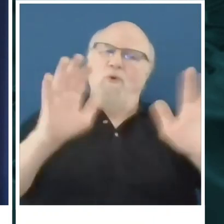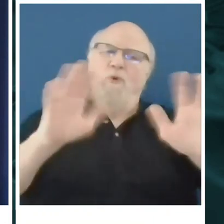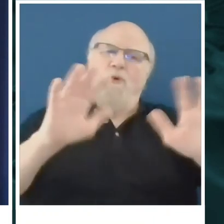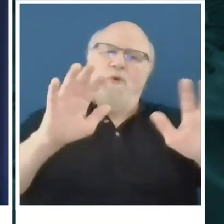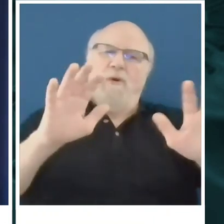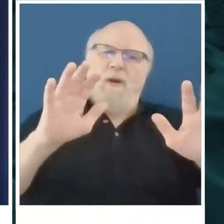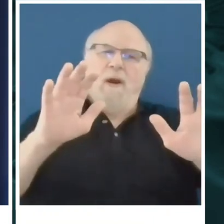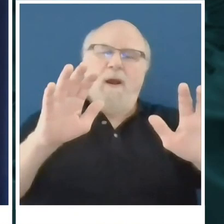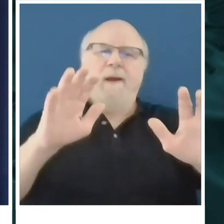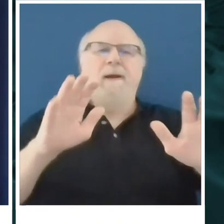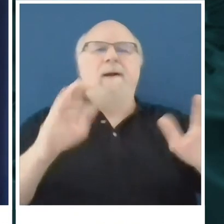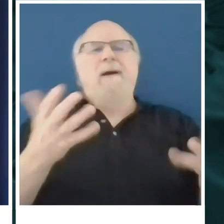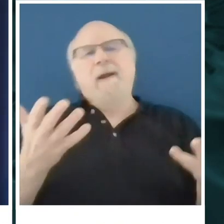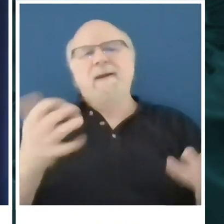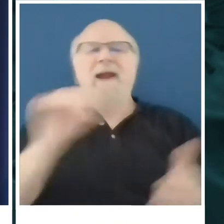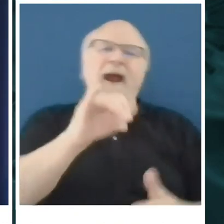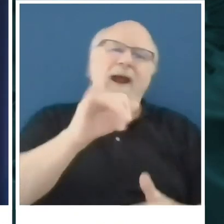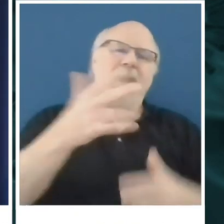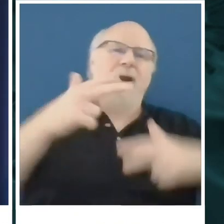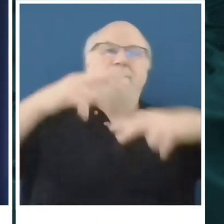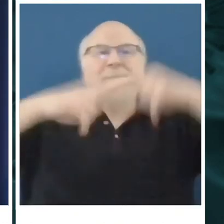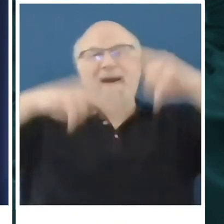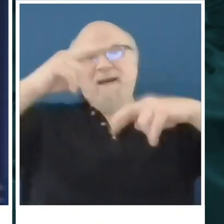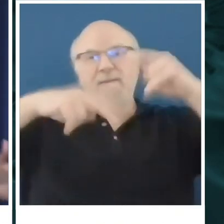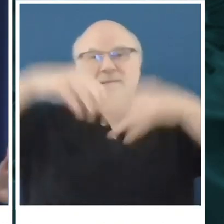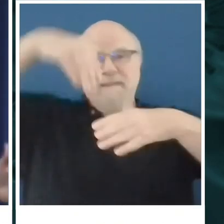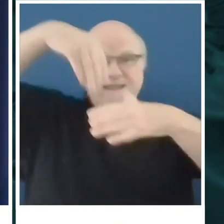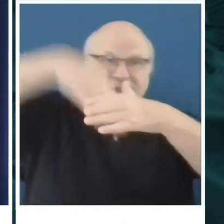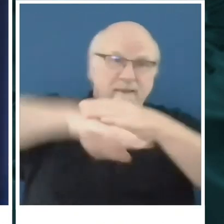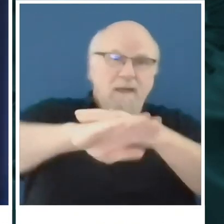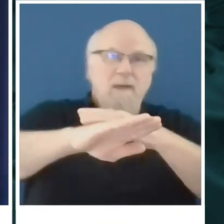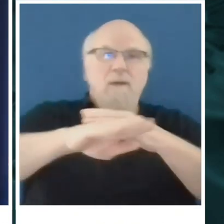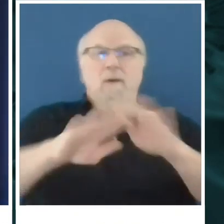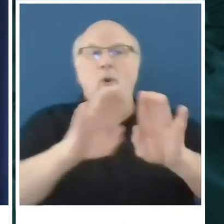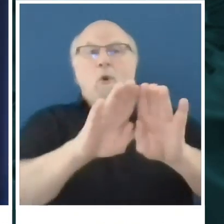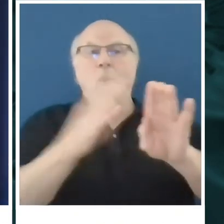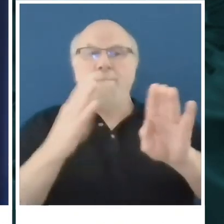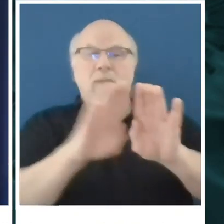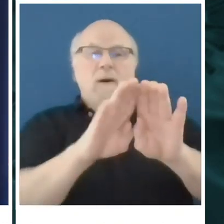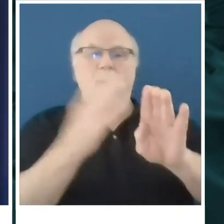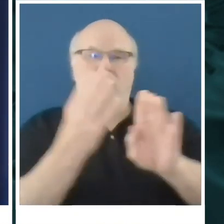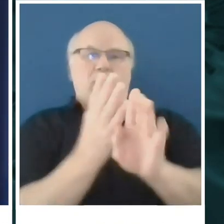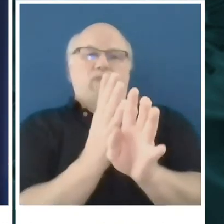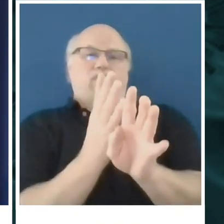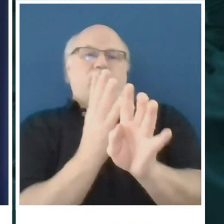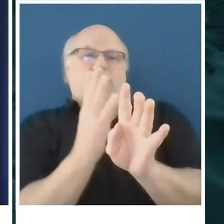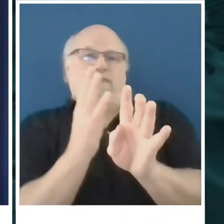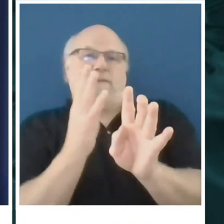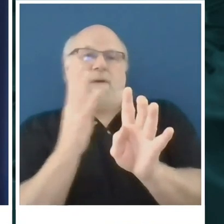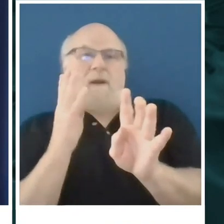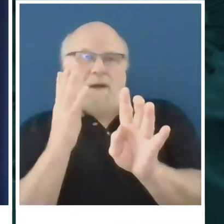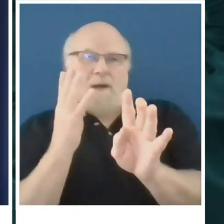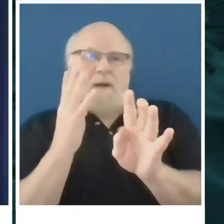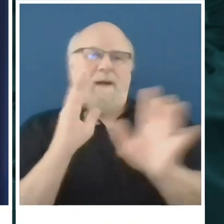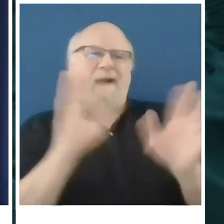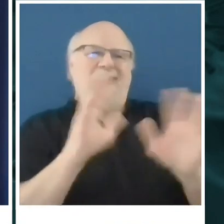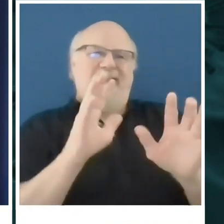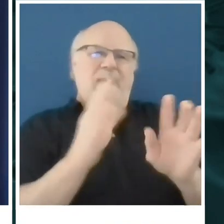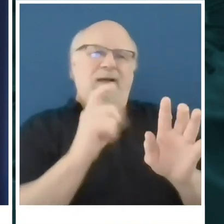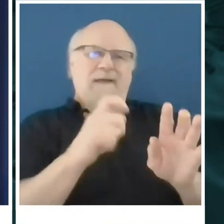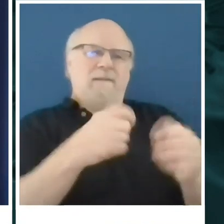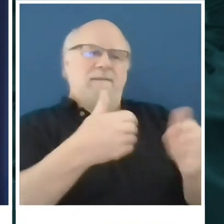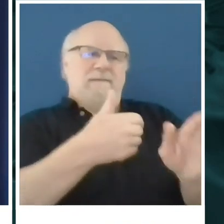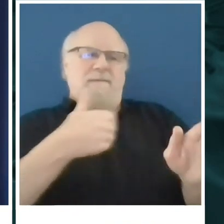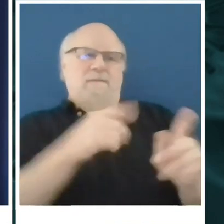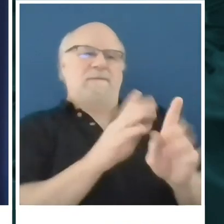but entry points. You don't want large groups of people at an entry point. How do you space out people when they're coming into a place? So those are some of the things